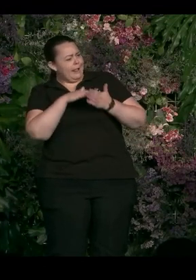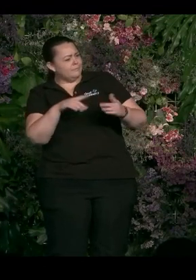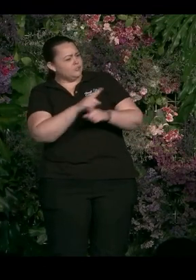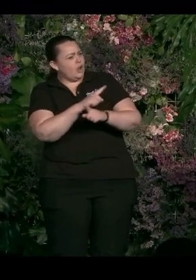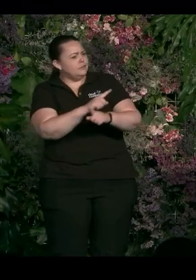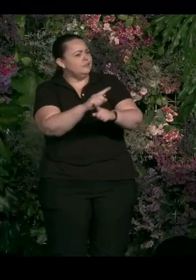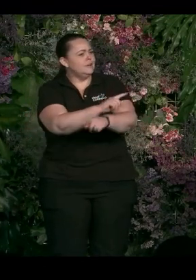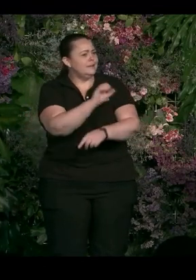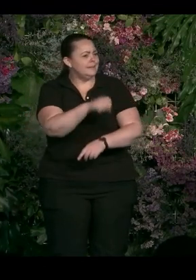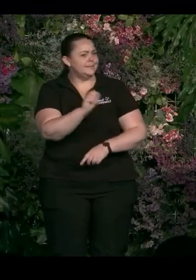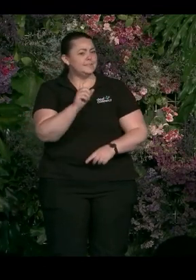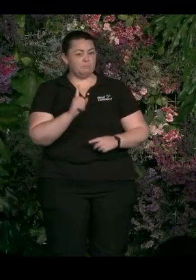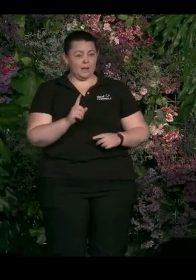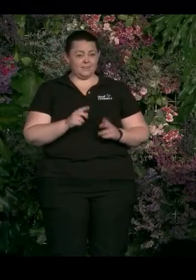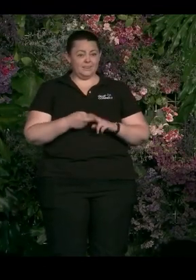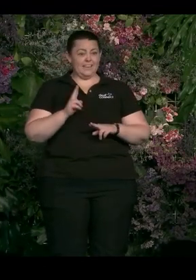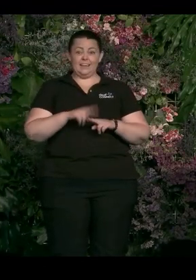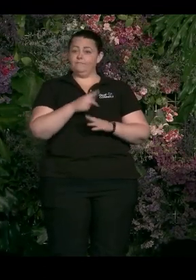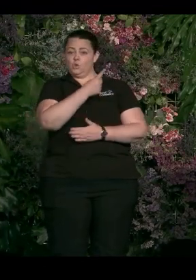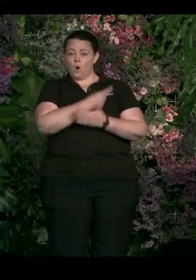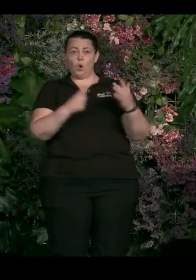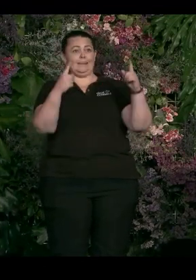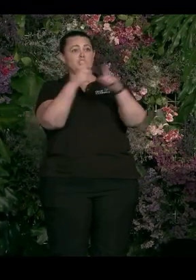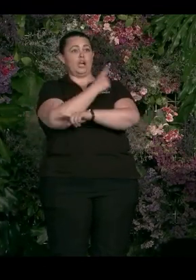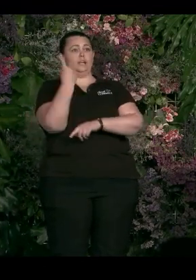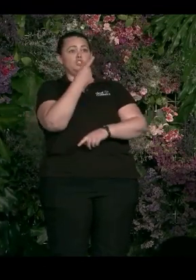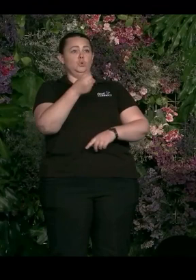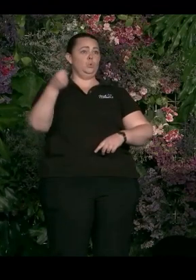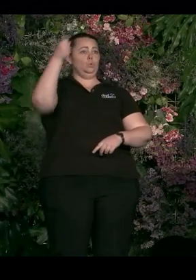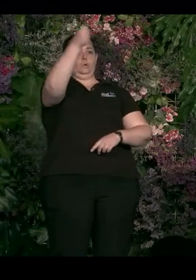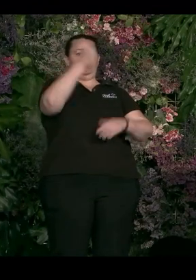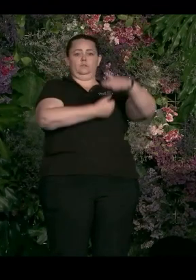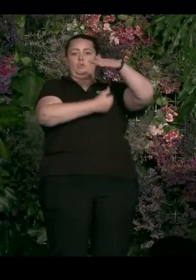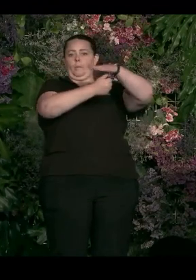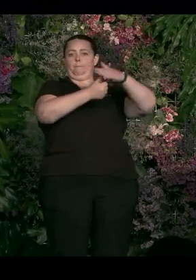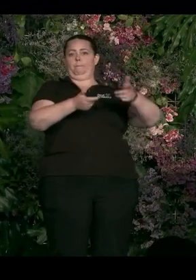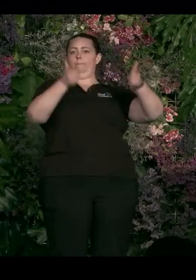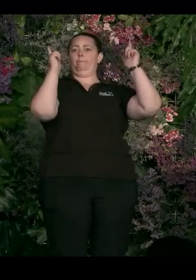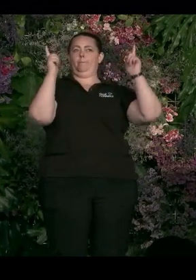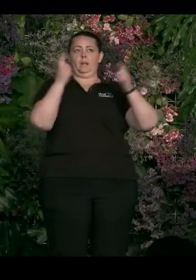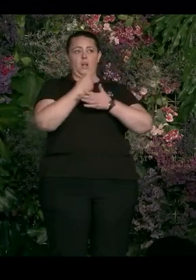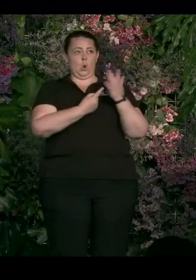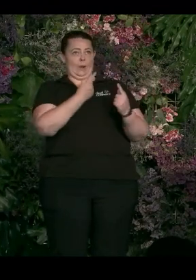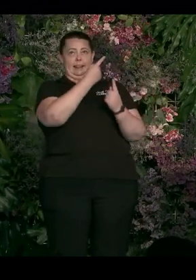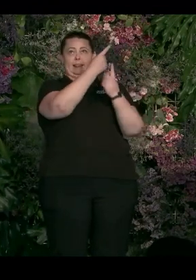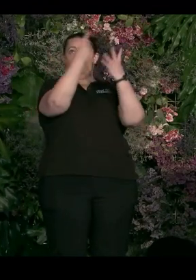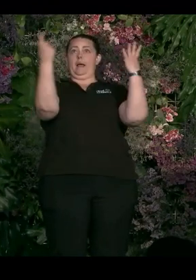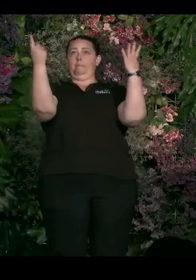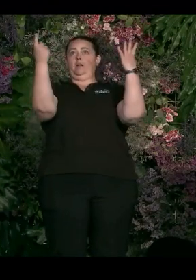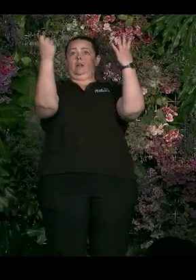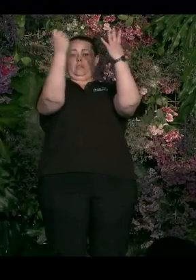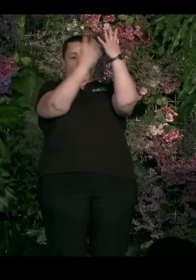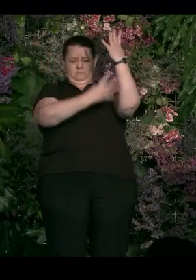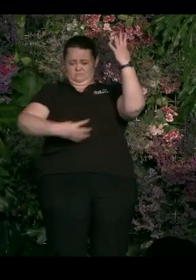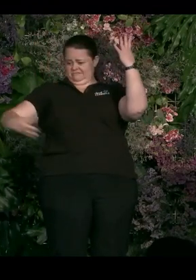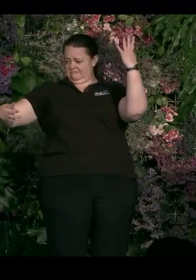if all you do is change the people at the top and who they are and how diverse they are, then you're not really